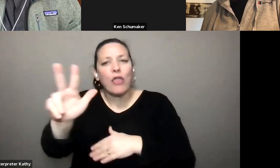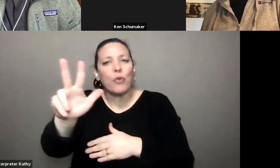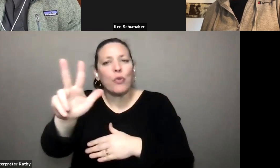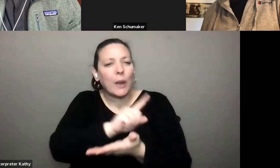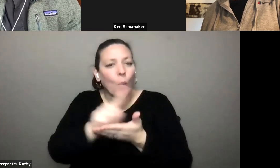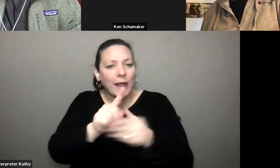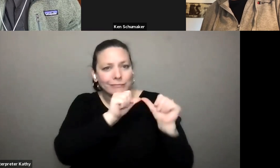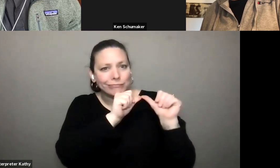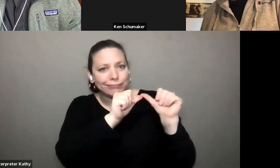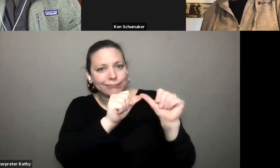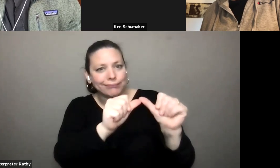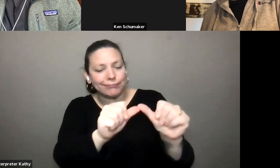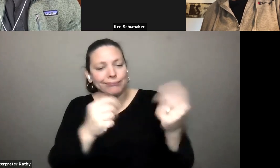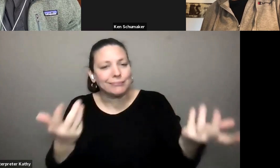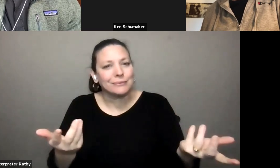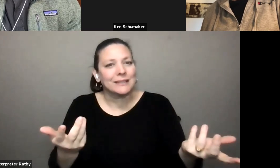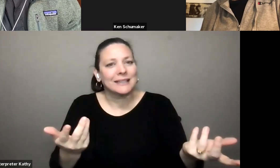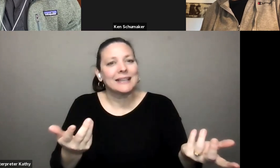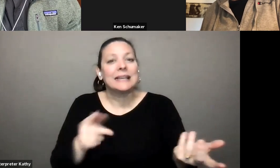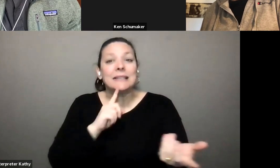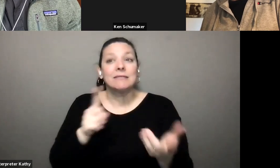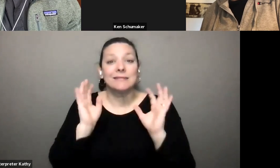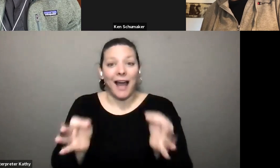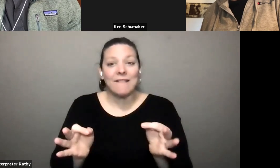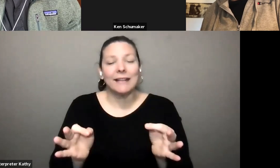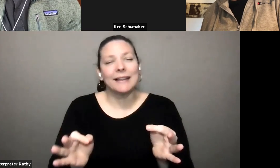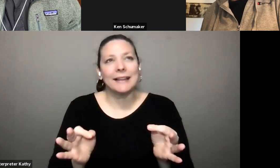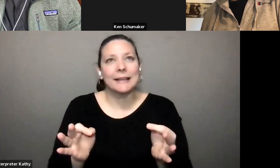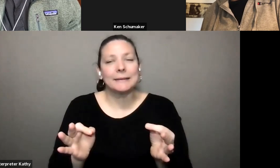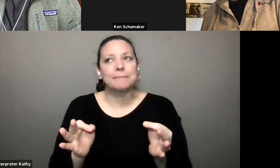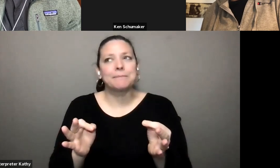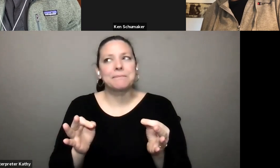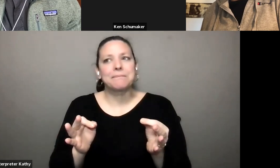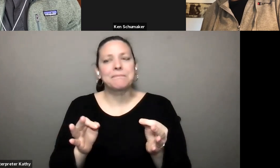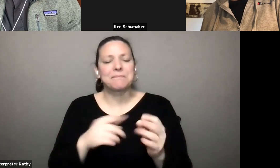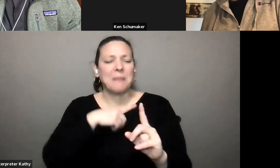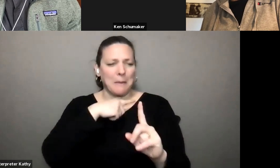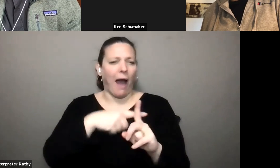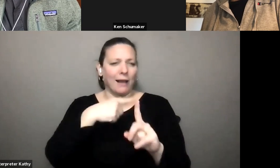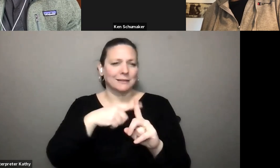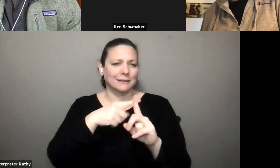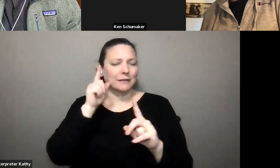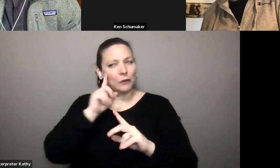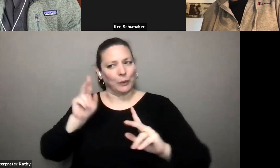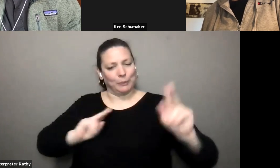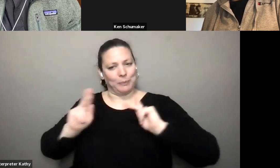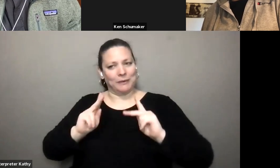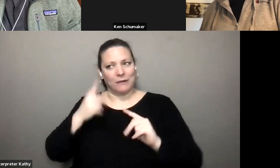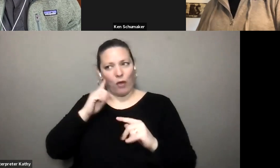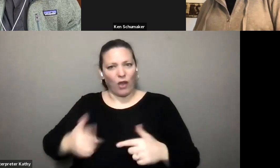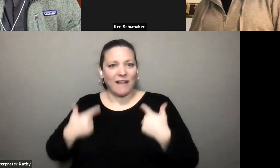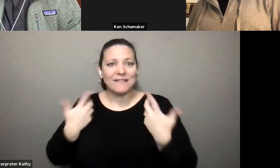um it it's definitely a a positive thing for people's life